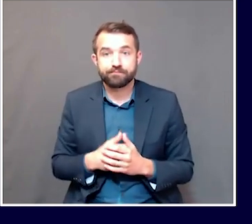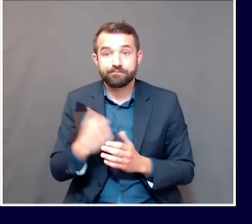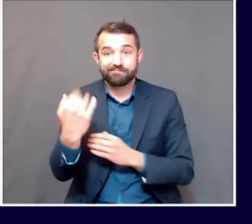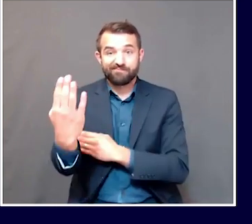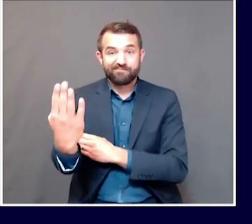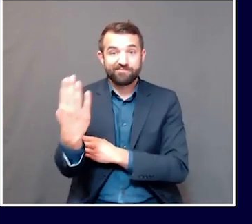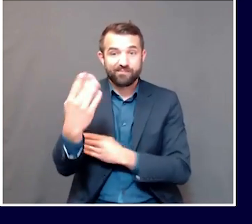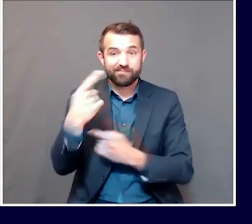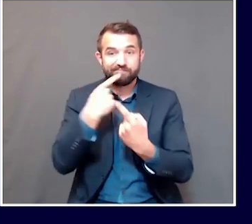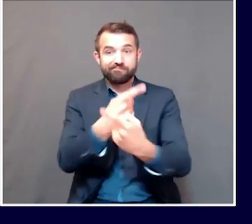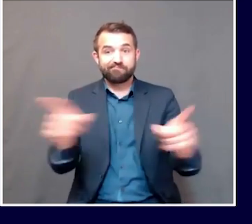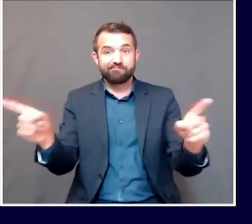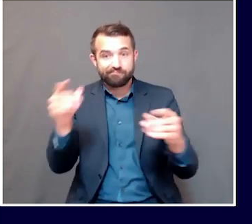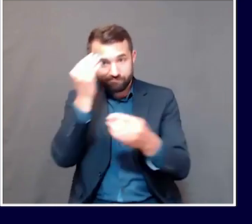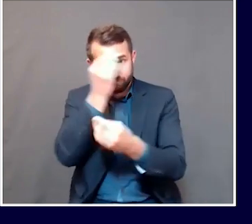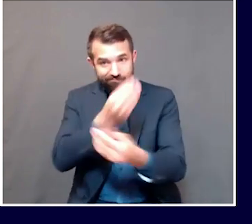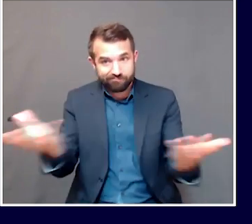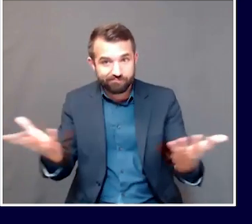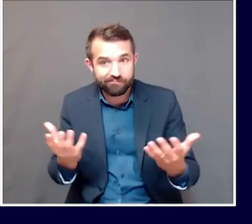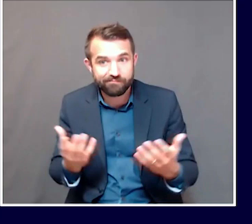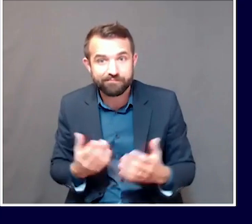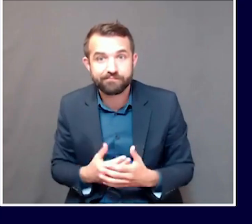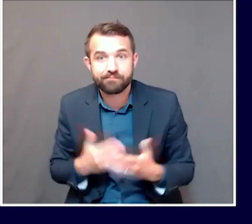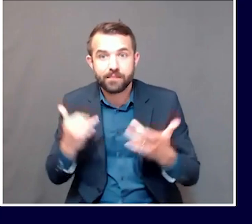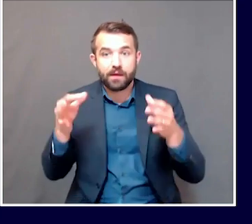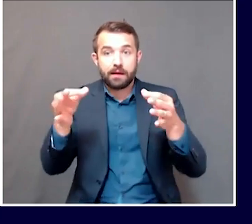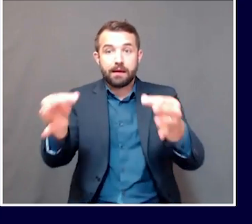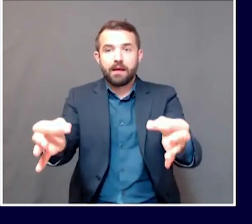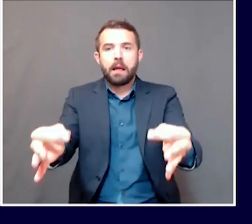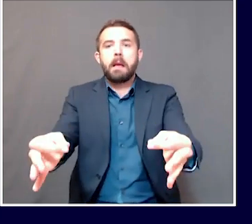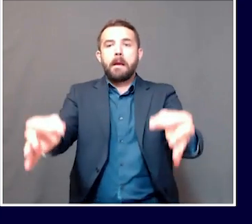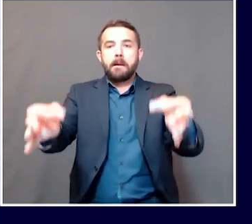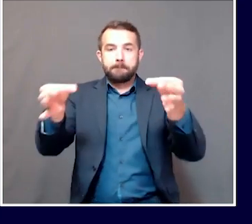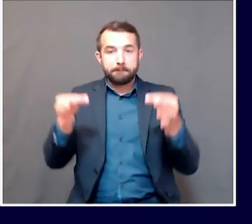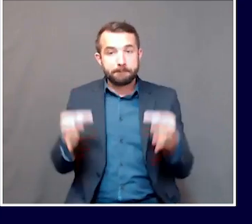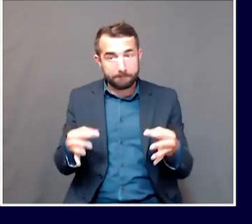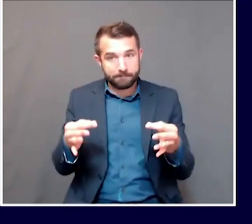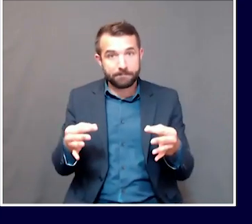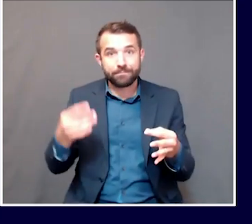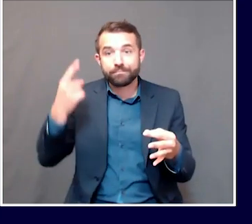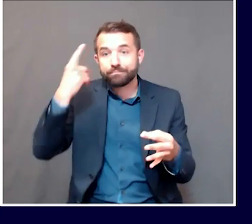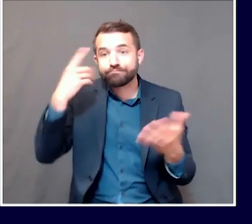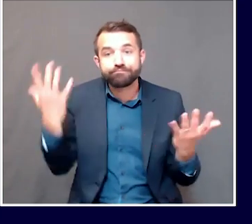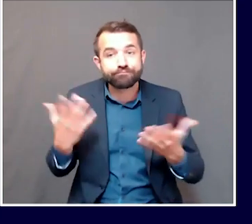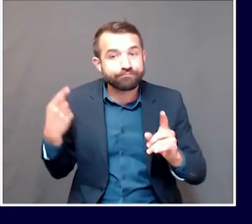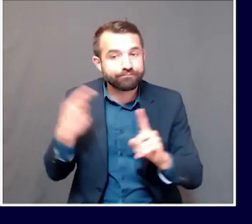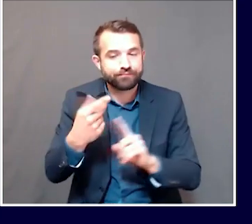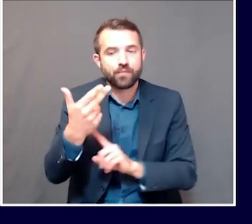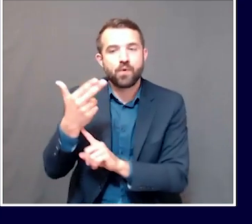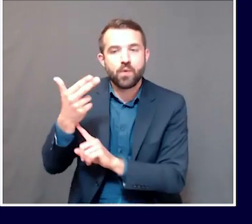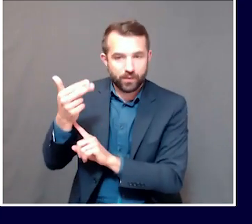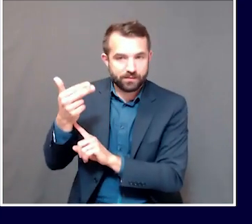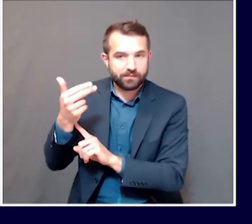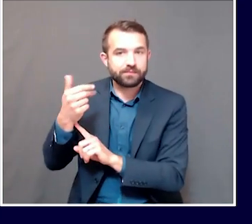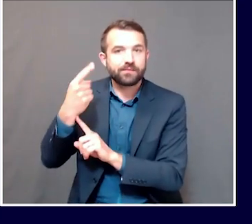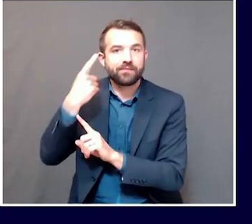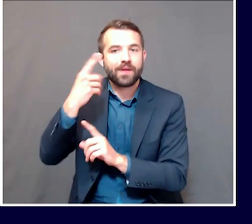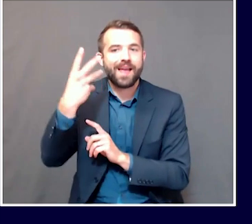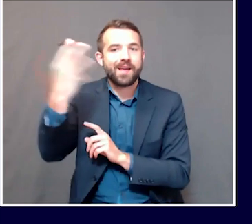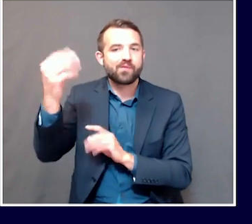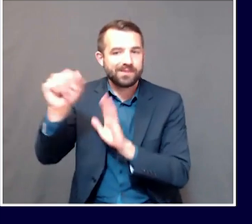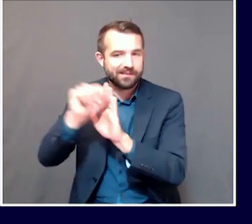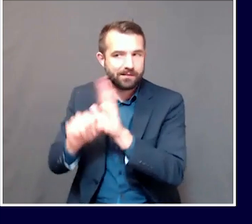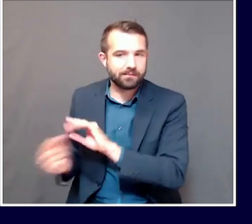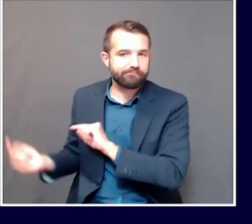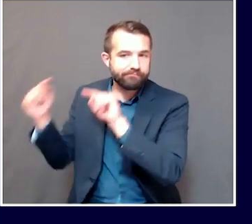have accelerated the first day that lodging establishments in Maine can begin serving out-of-state visitors who have either met the 14-day requirement